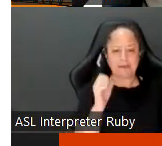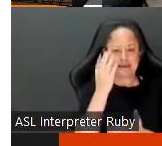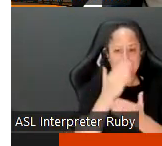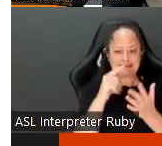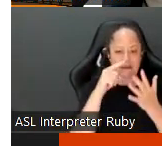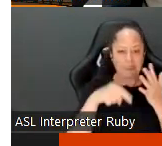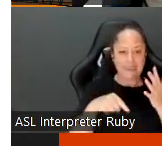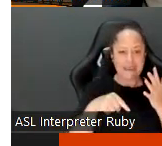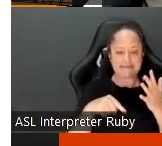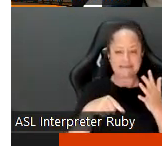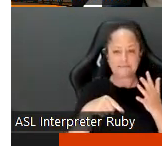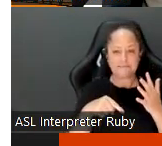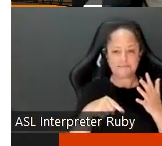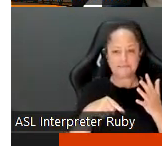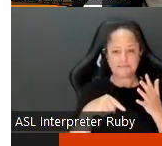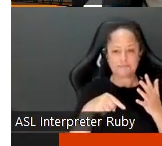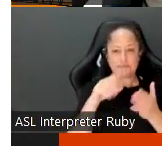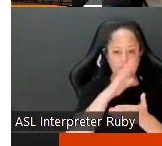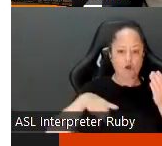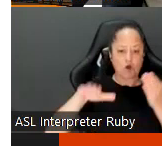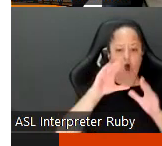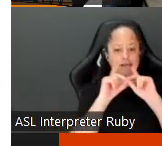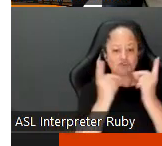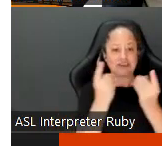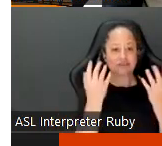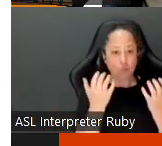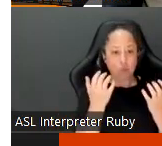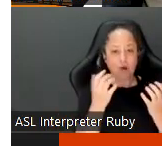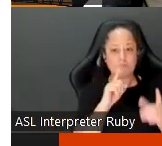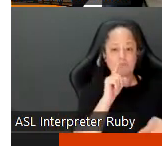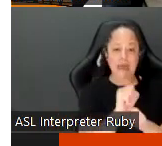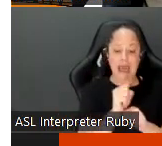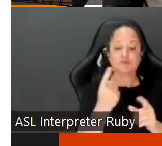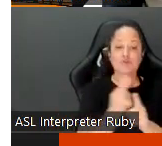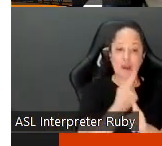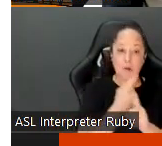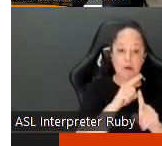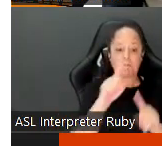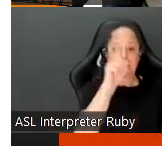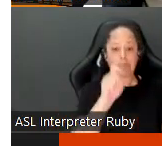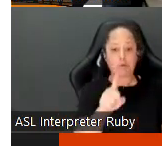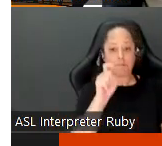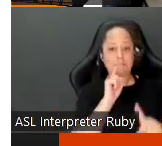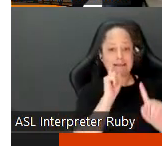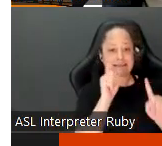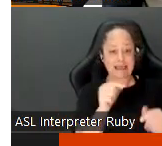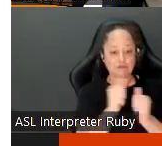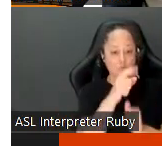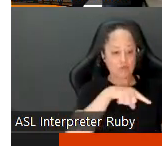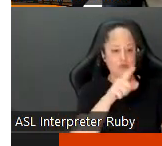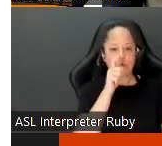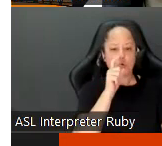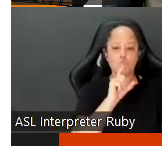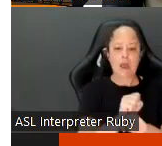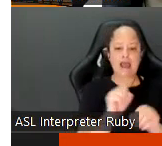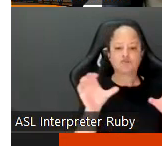things that the that the college and the district want are actually appropriate but the question we need to answer with them is who actually